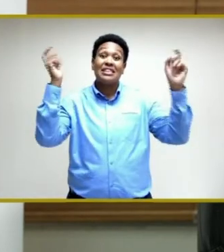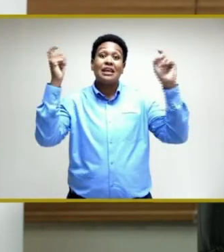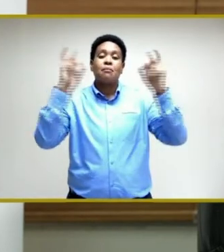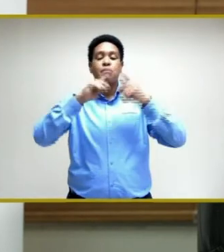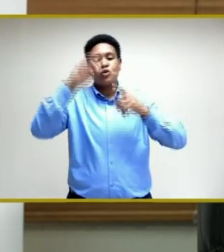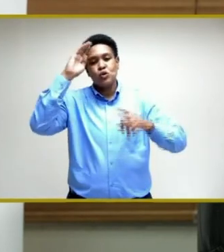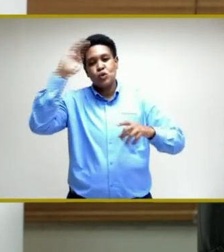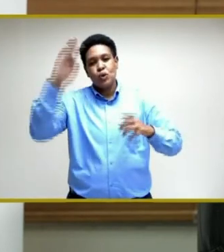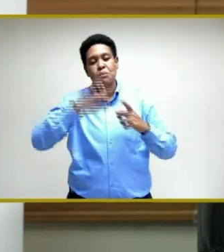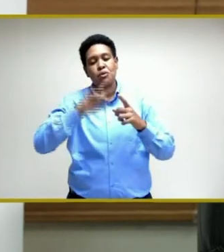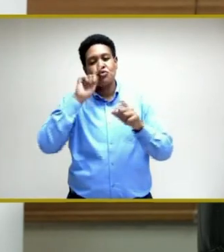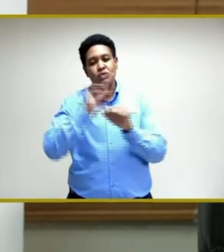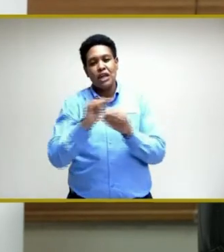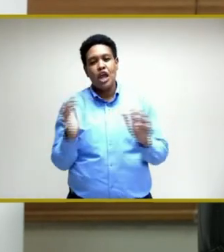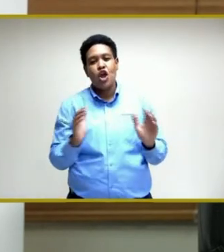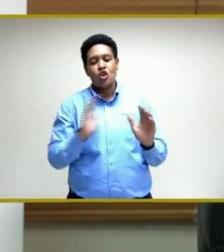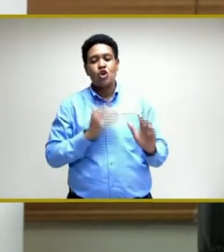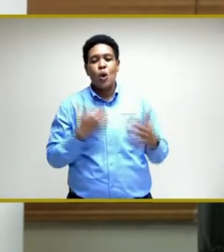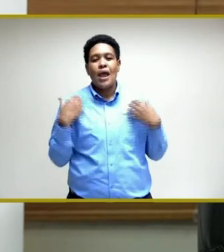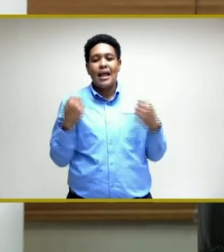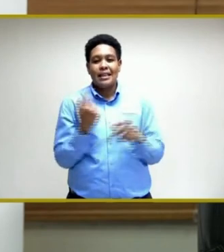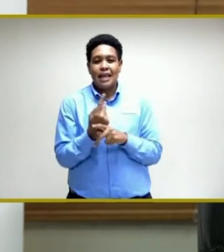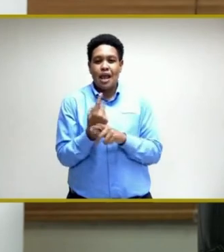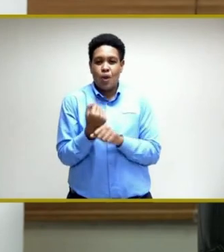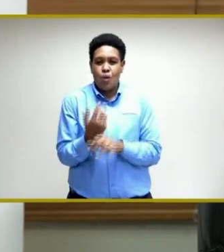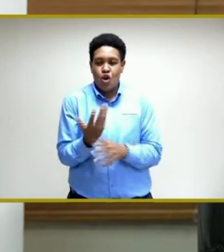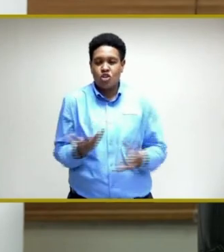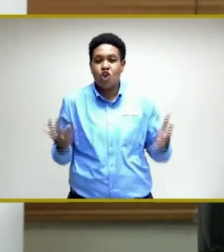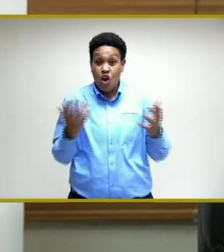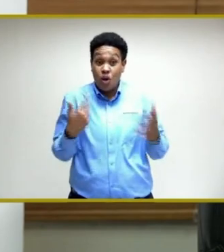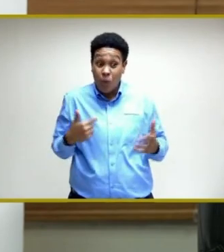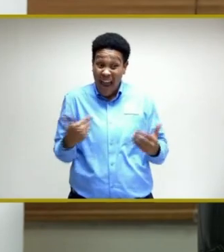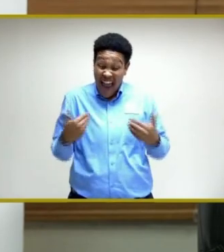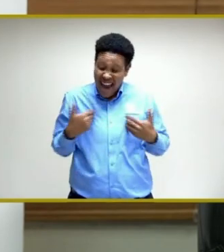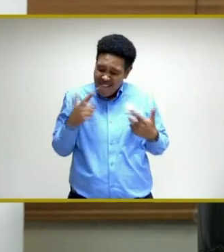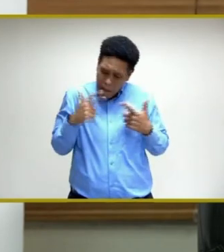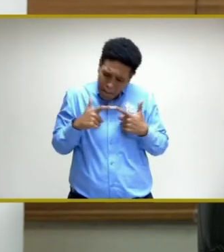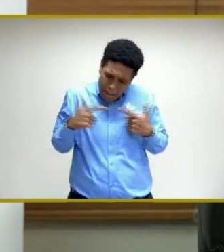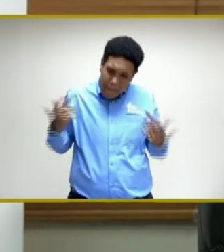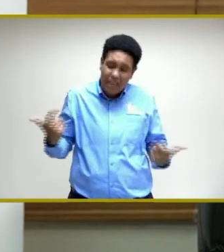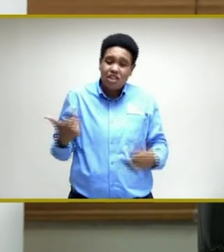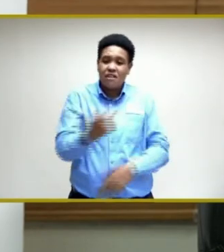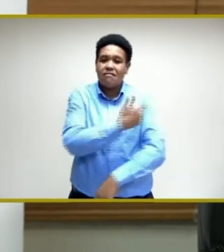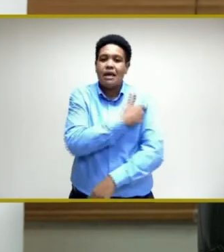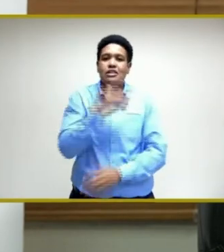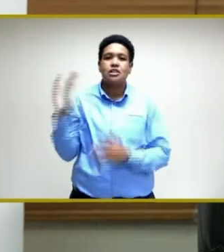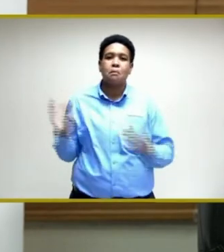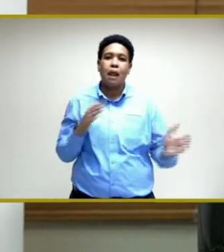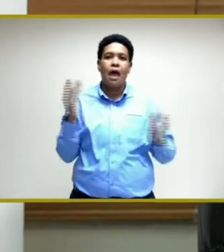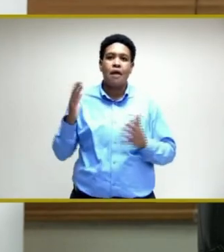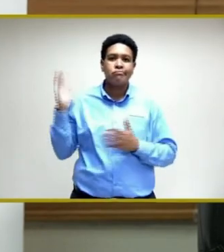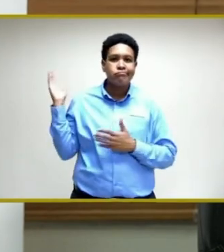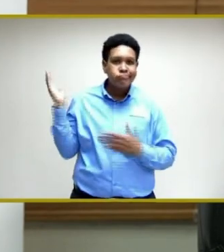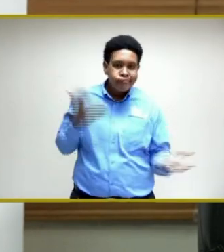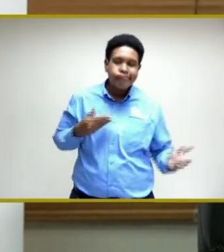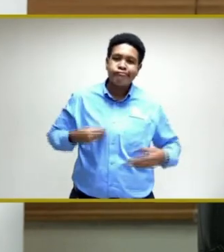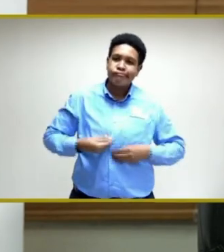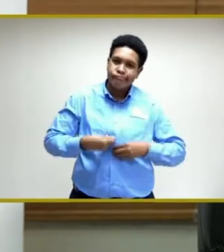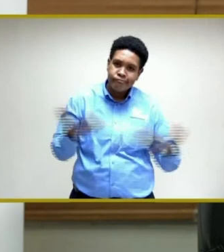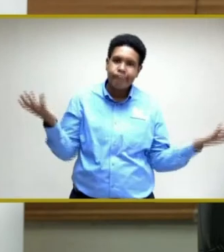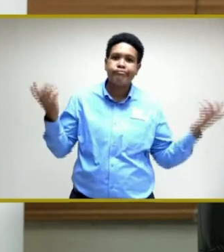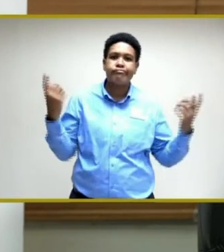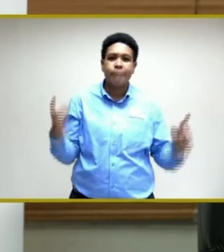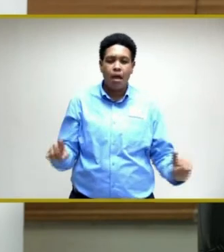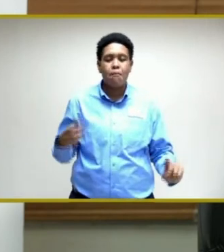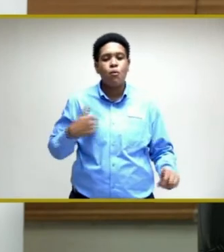salute and encourage our healthcare workers. We have a major vaccine initiative going. We